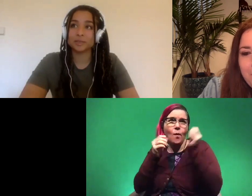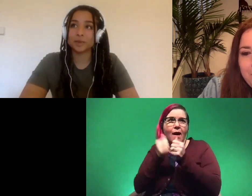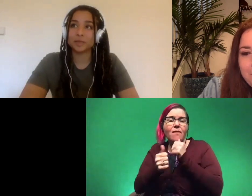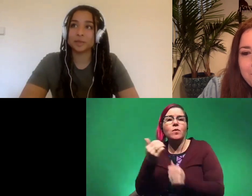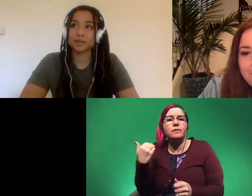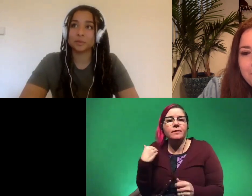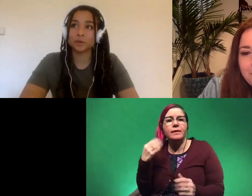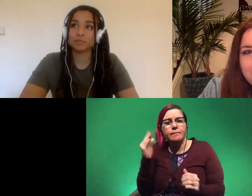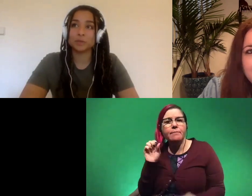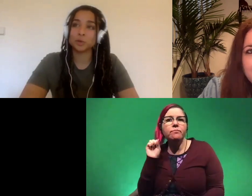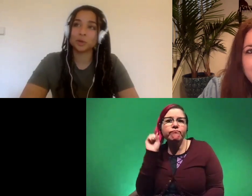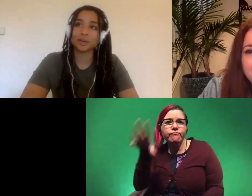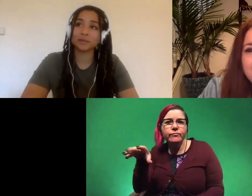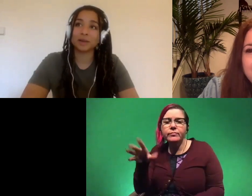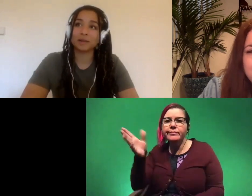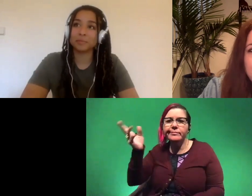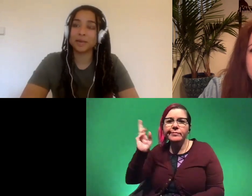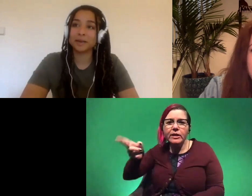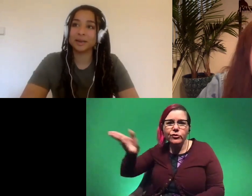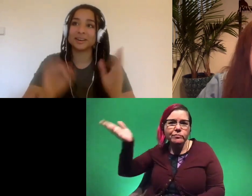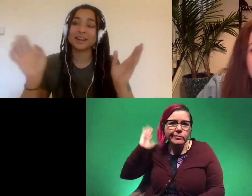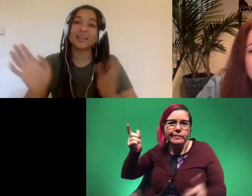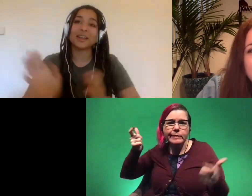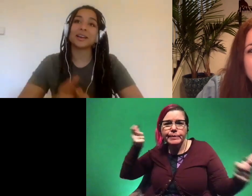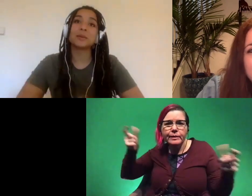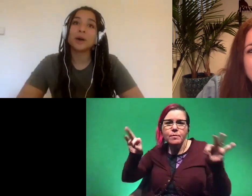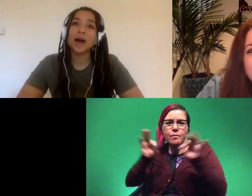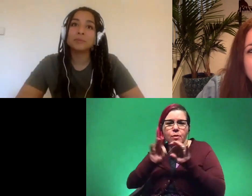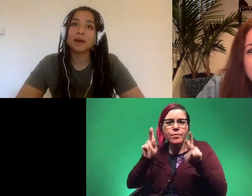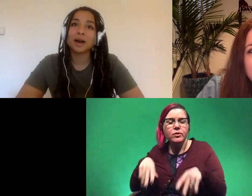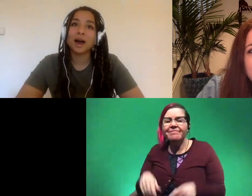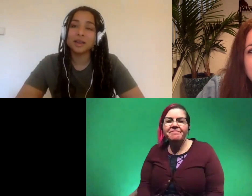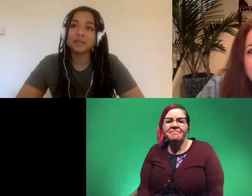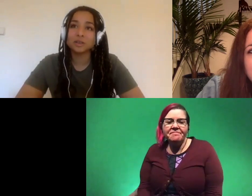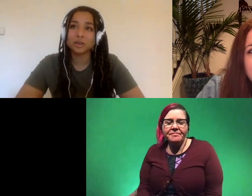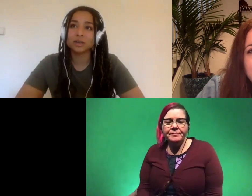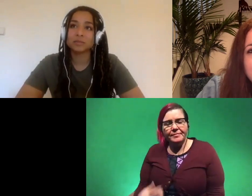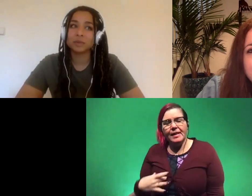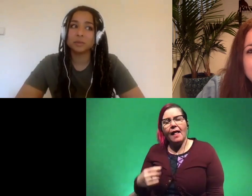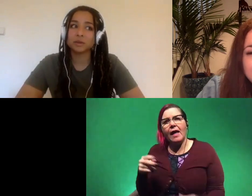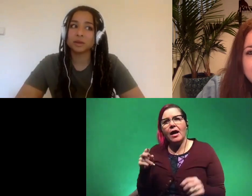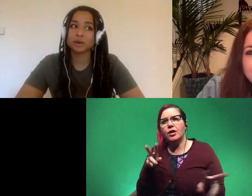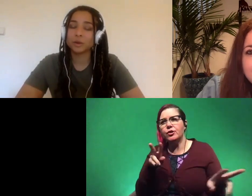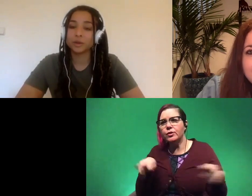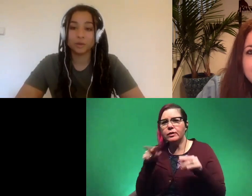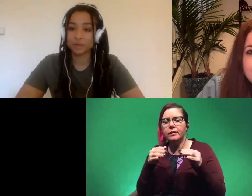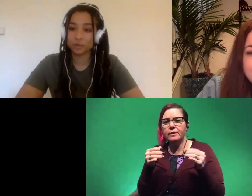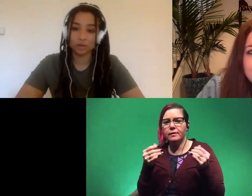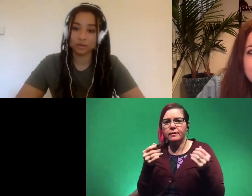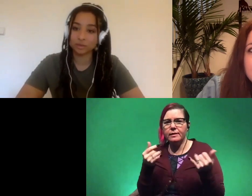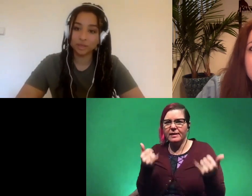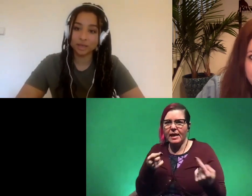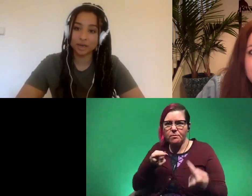and expects me to say someone historic and and big and that kind of thing but i'm i like to look at people that are going through the same struggles